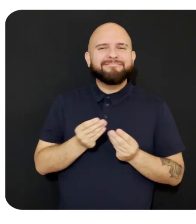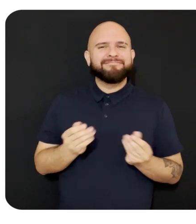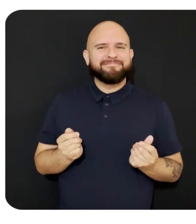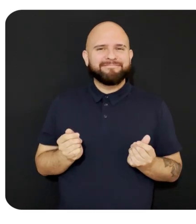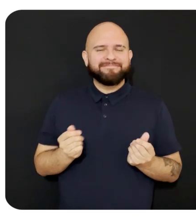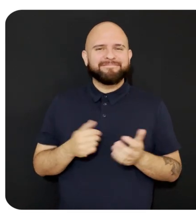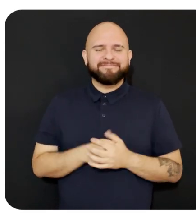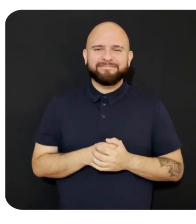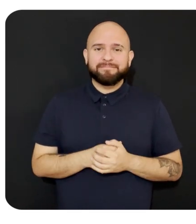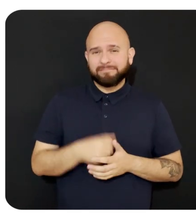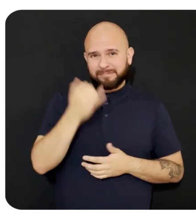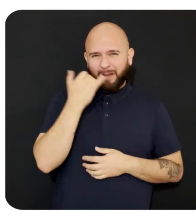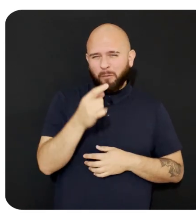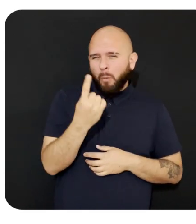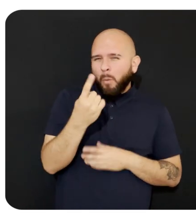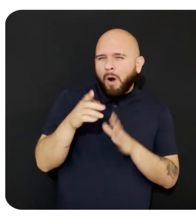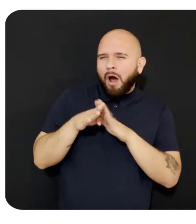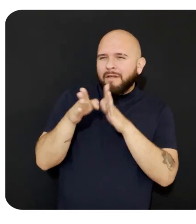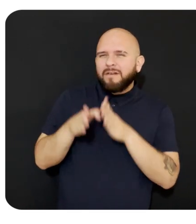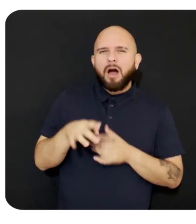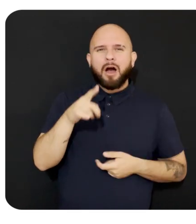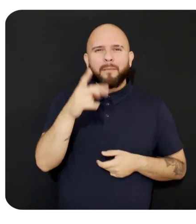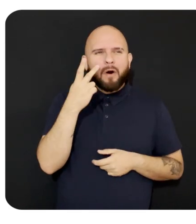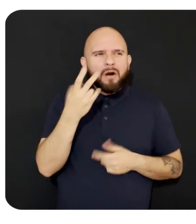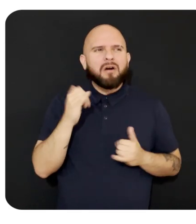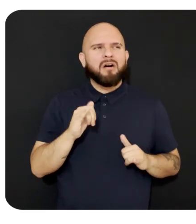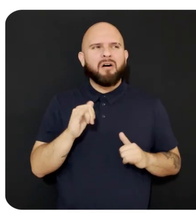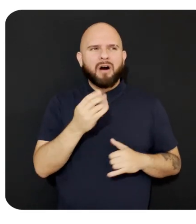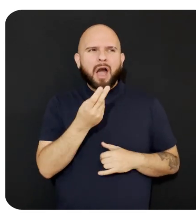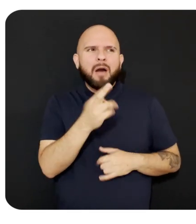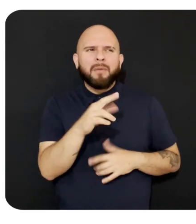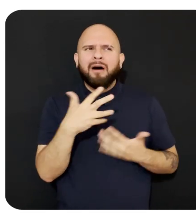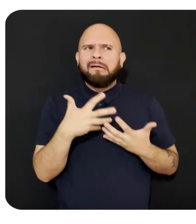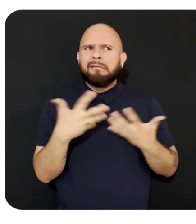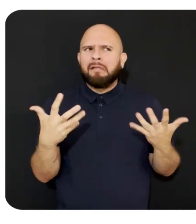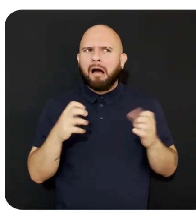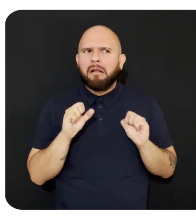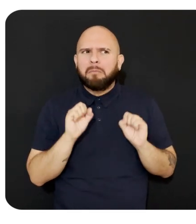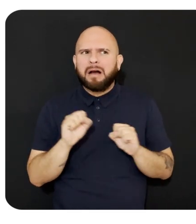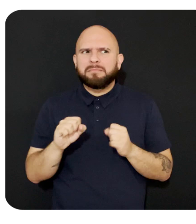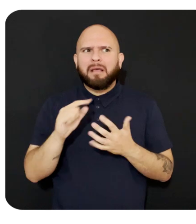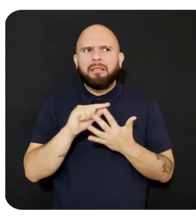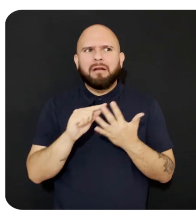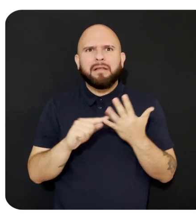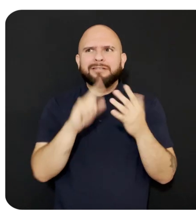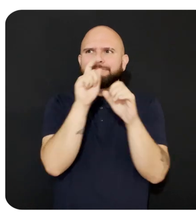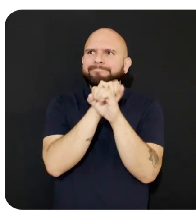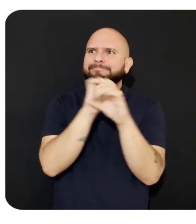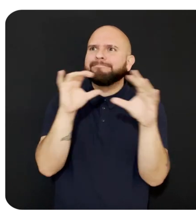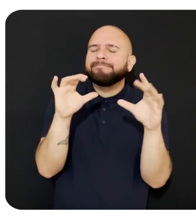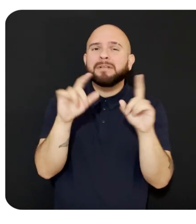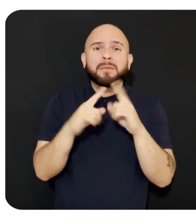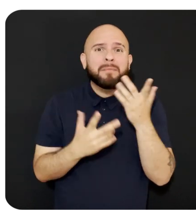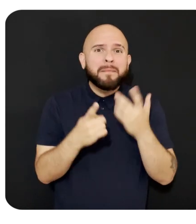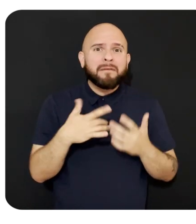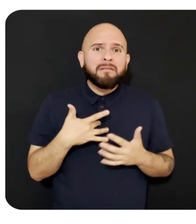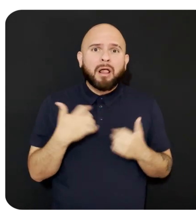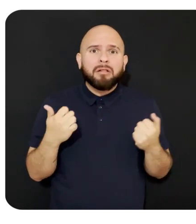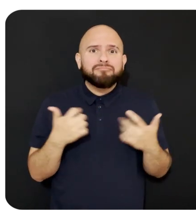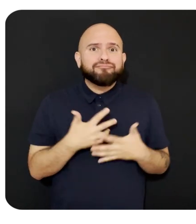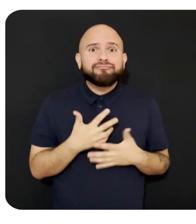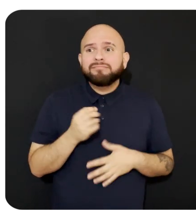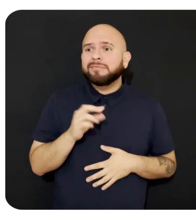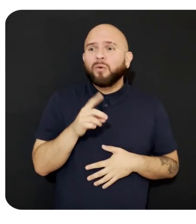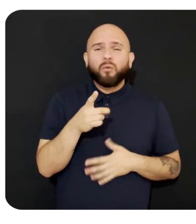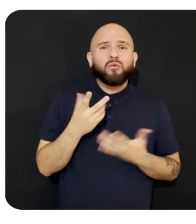If you are one of those developers who see the possibility of Mixed Reality, but are either intimidated by it or just haven't gotten the chance